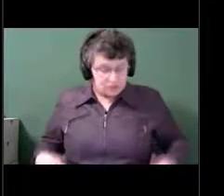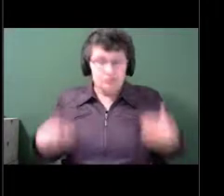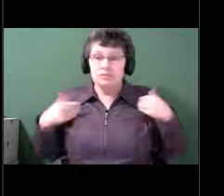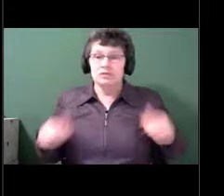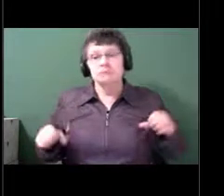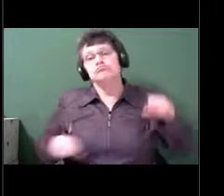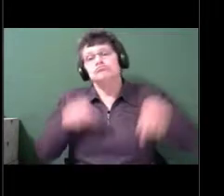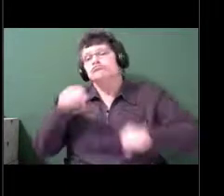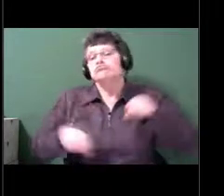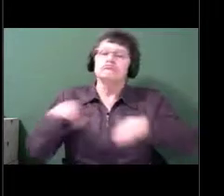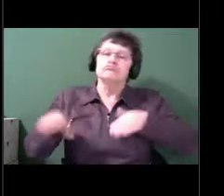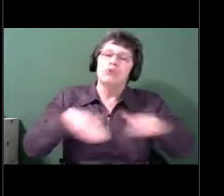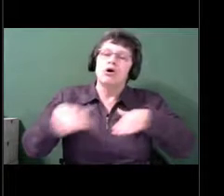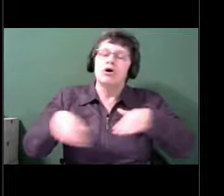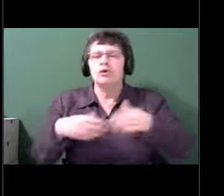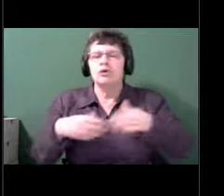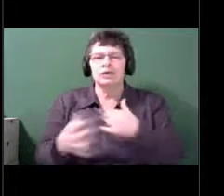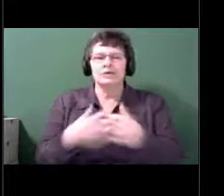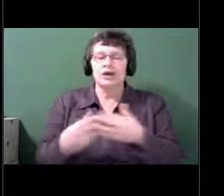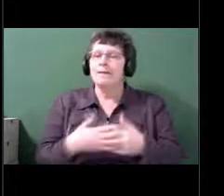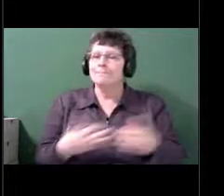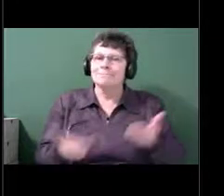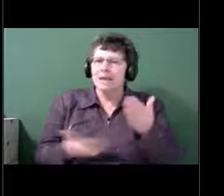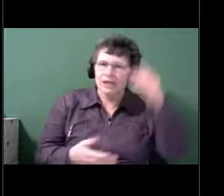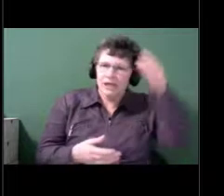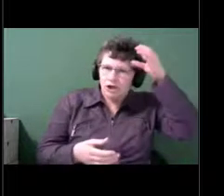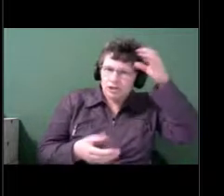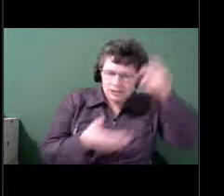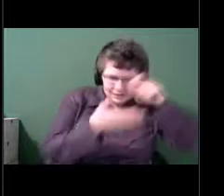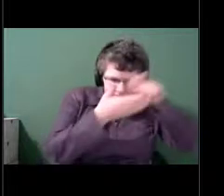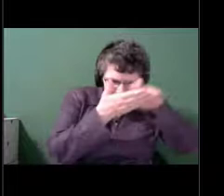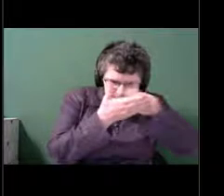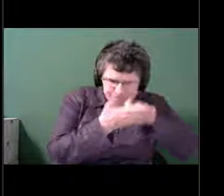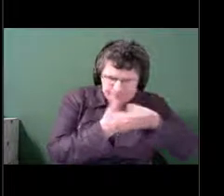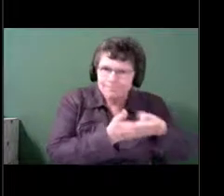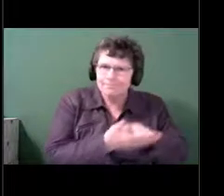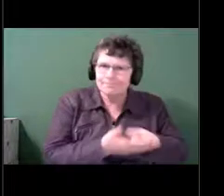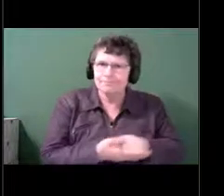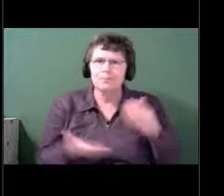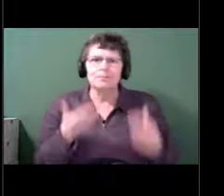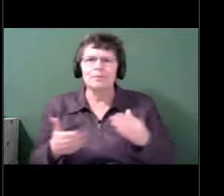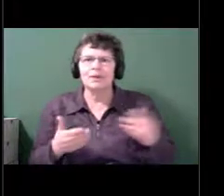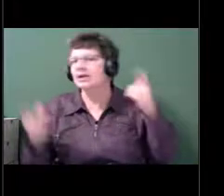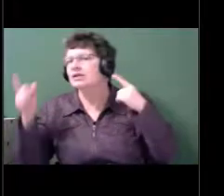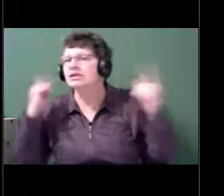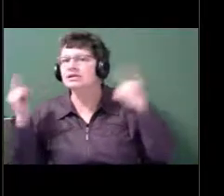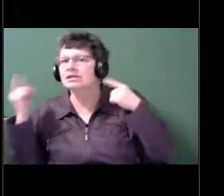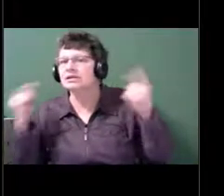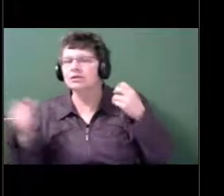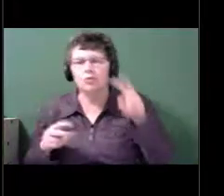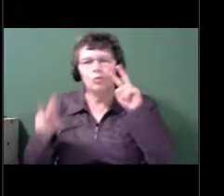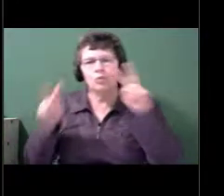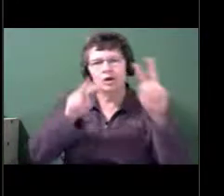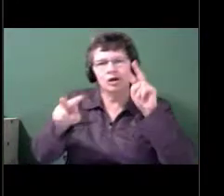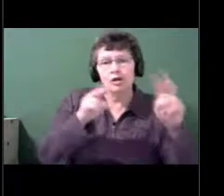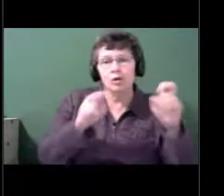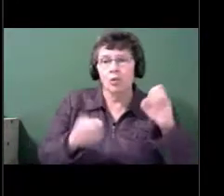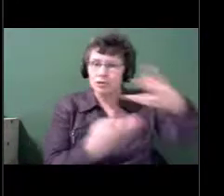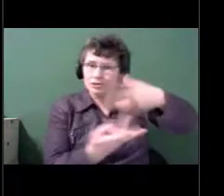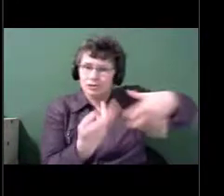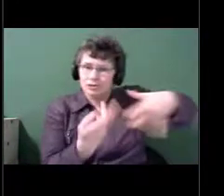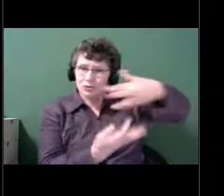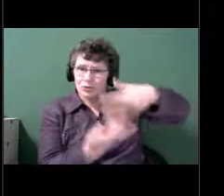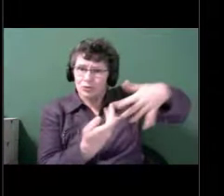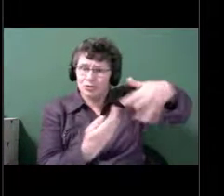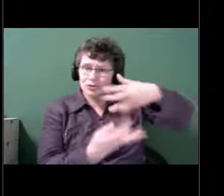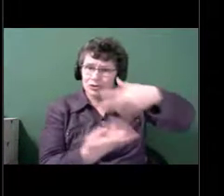sensory activities. They could be social activities. They could be physical activities. Okay. So all